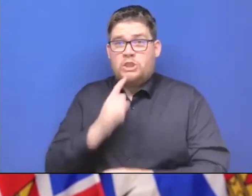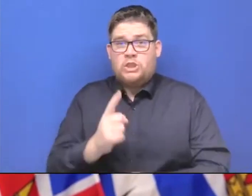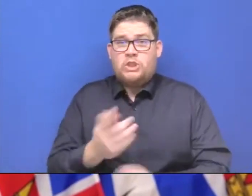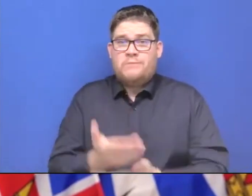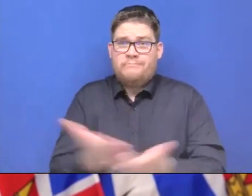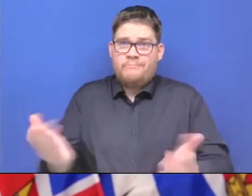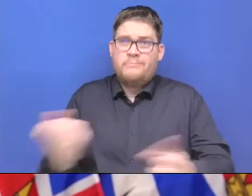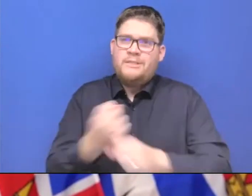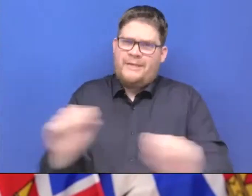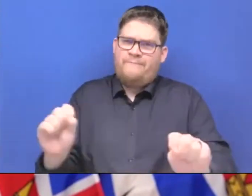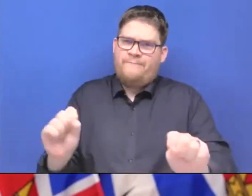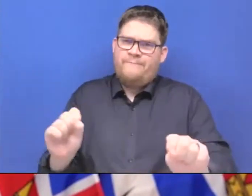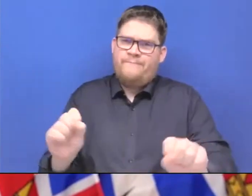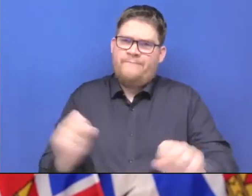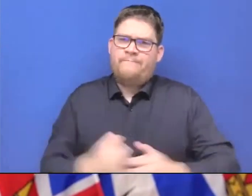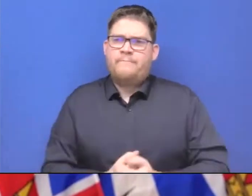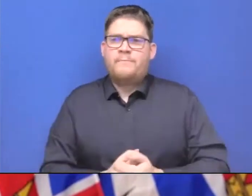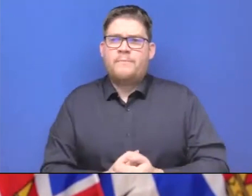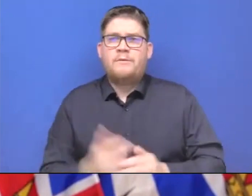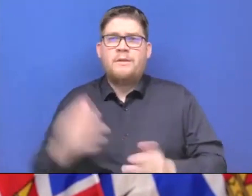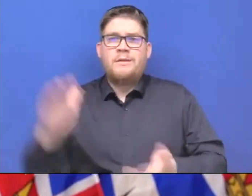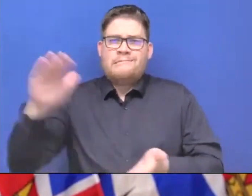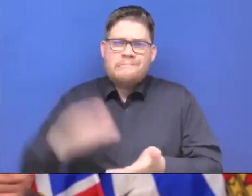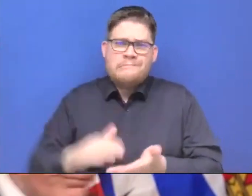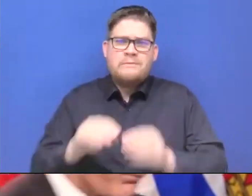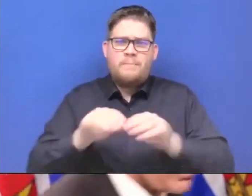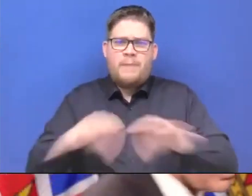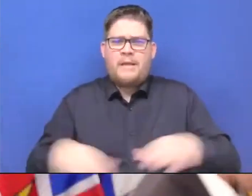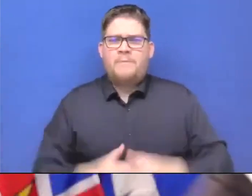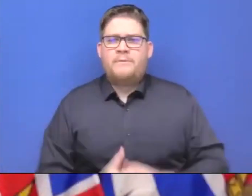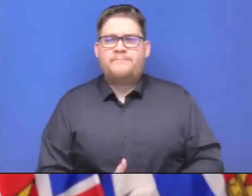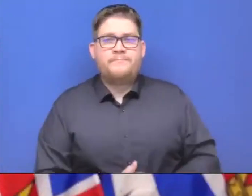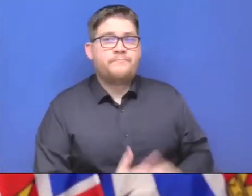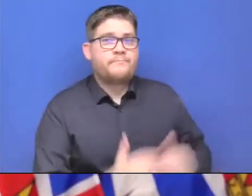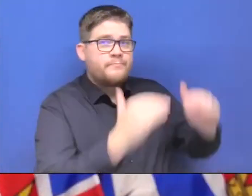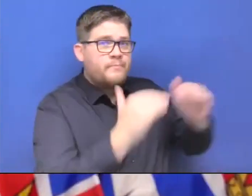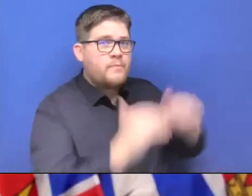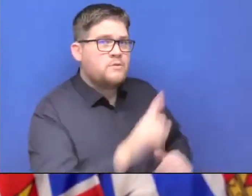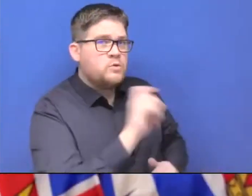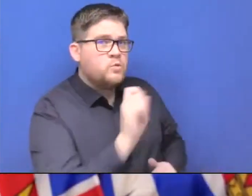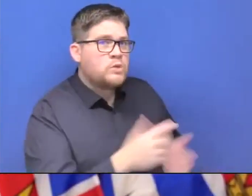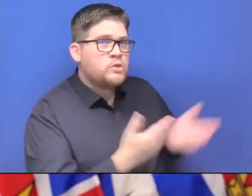a time of pandemic. For the next question, go to Shannon Patterson, CTV.